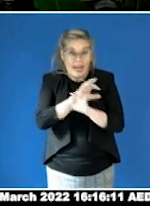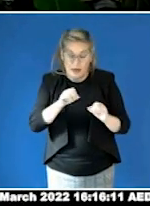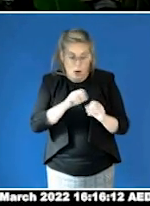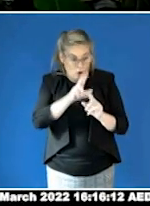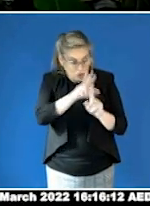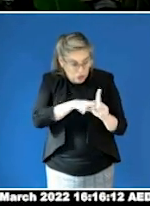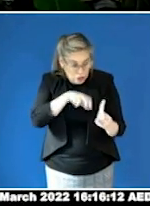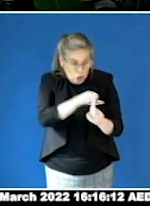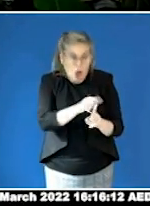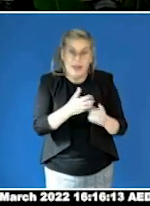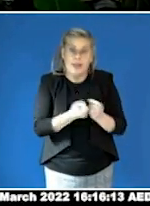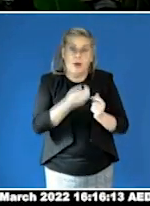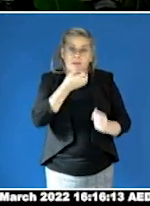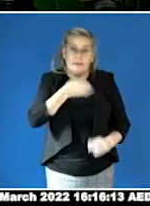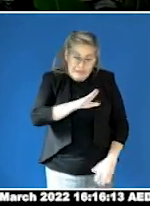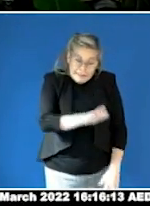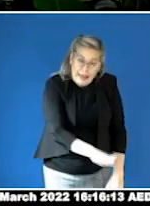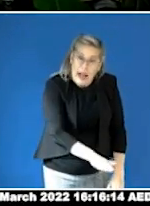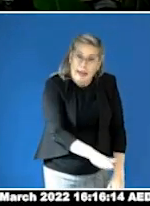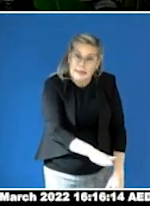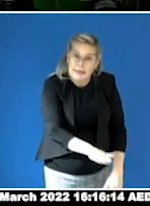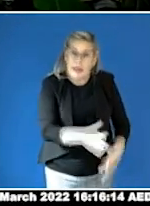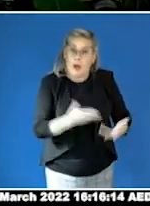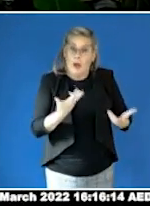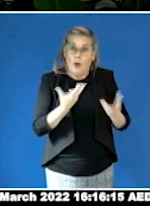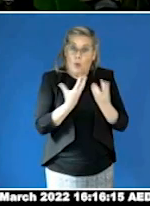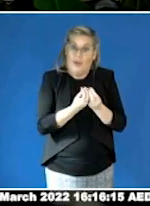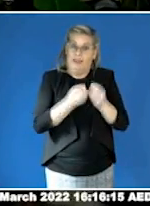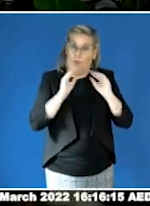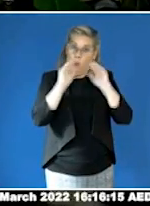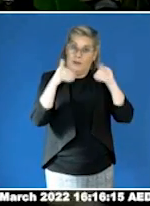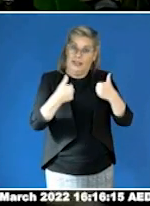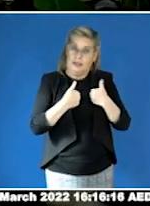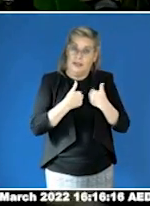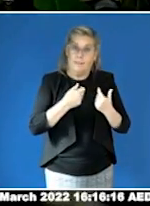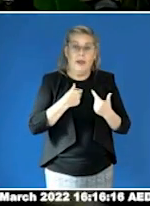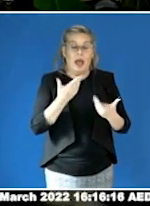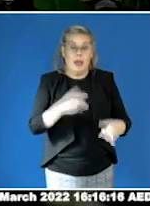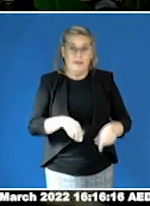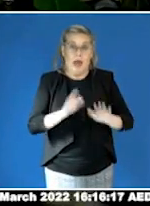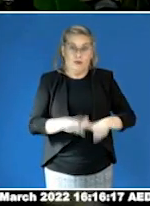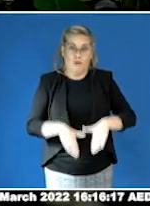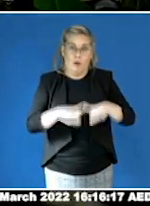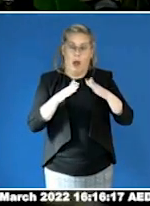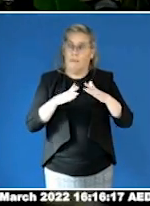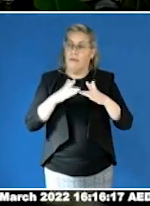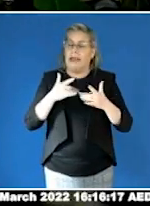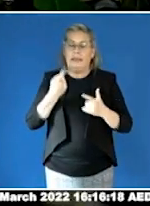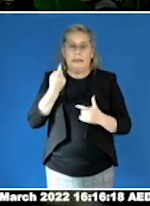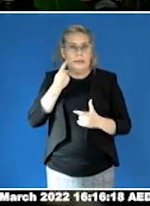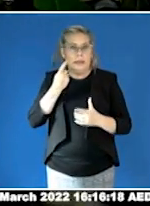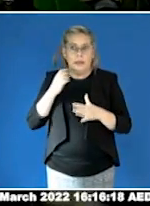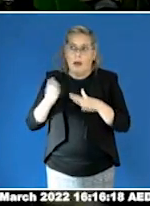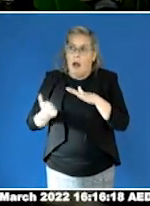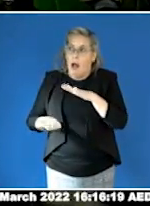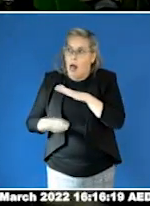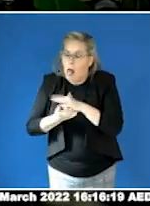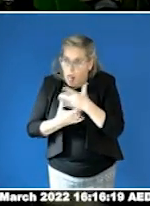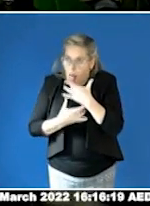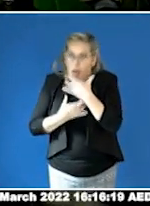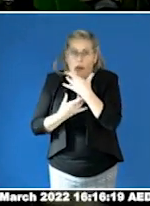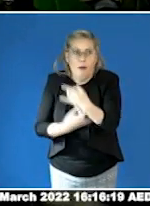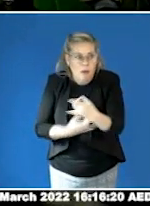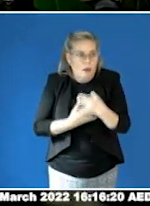community and make it autistic friendly. So more education and support helping our community recognise toxic